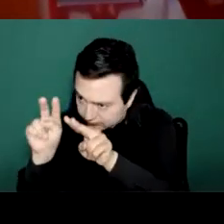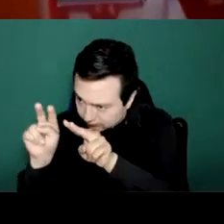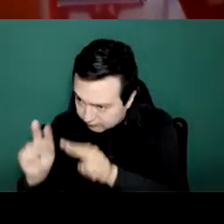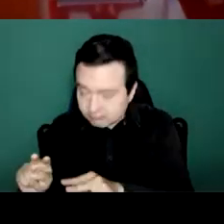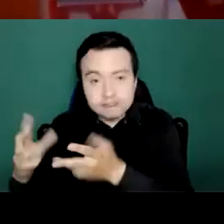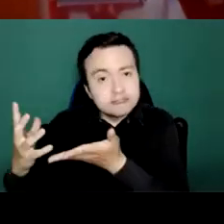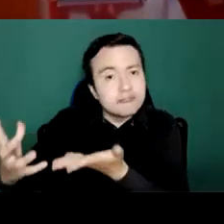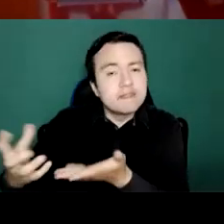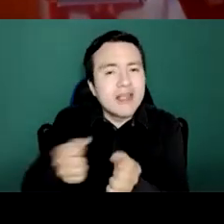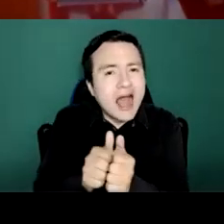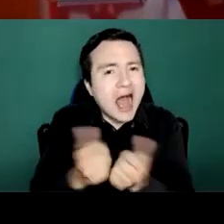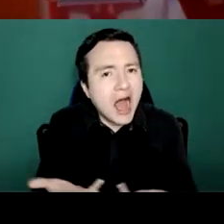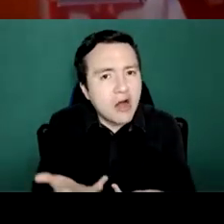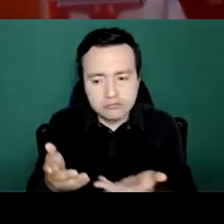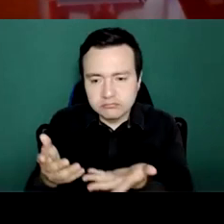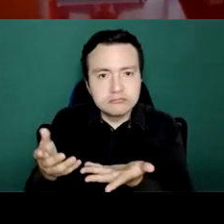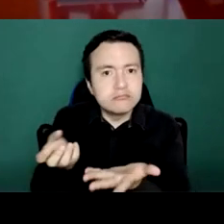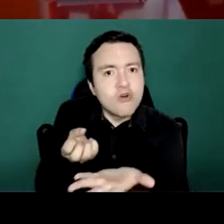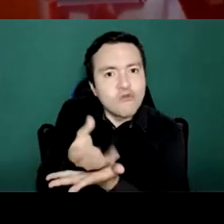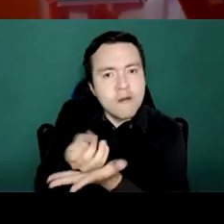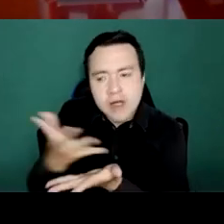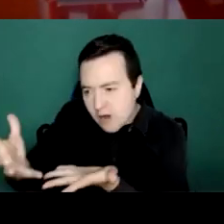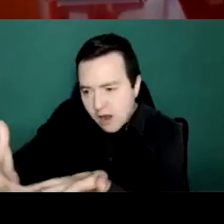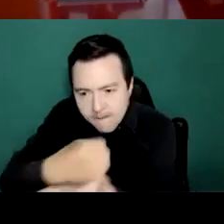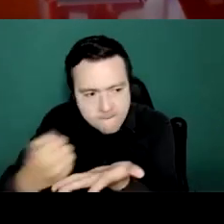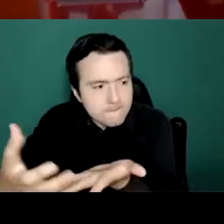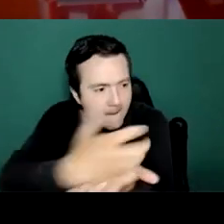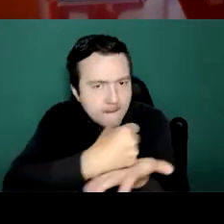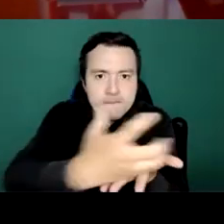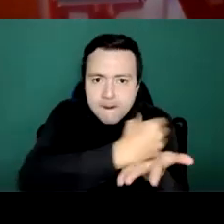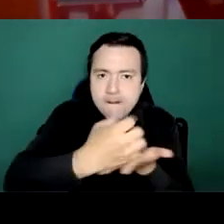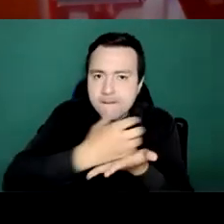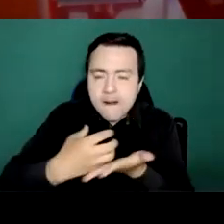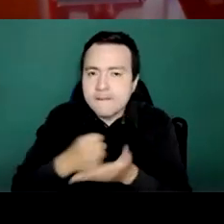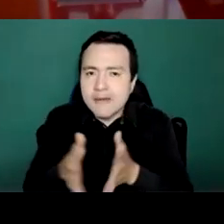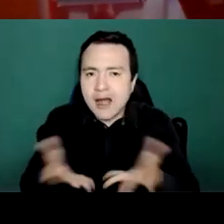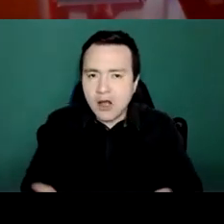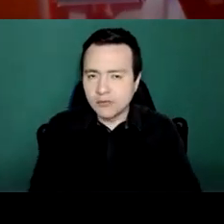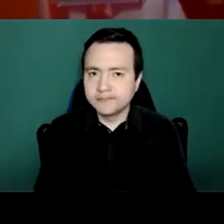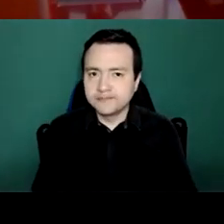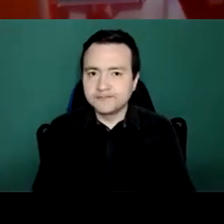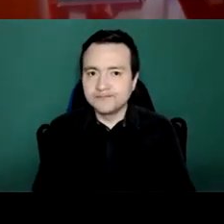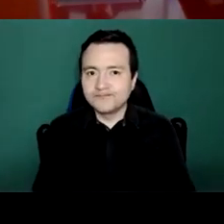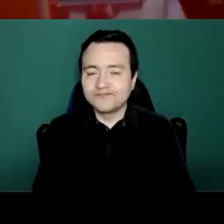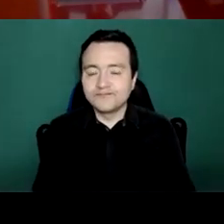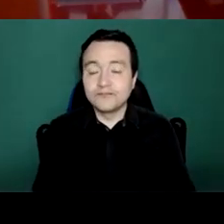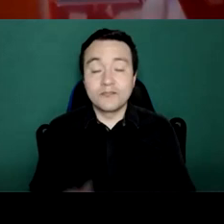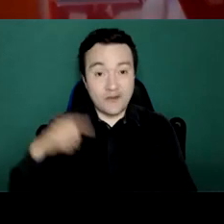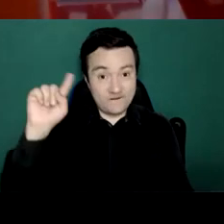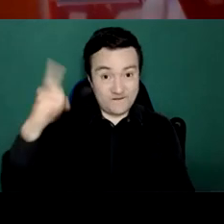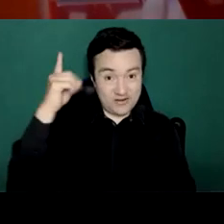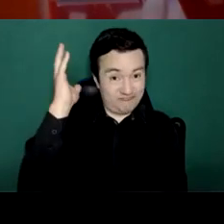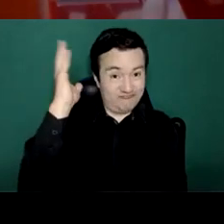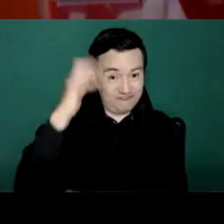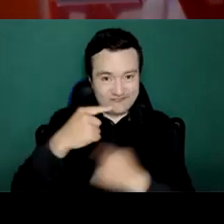after the start of this pandemic, did a baseline study of 17% of a thousand persons having